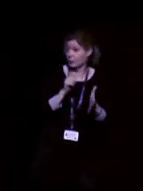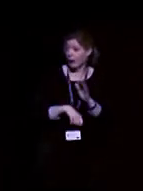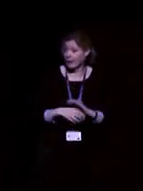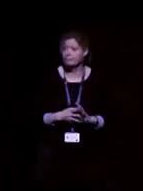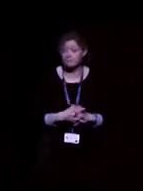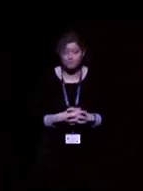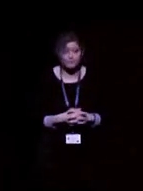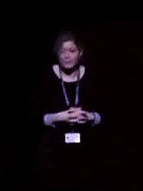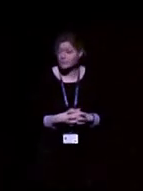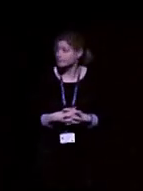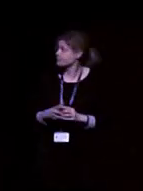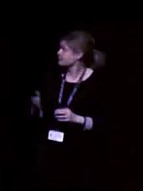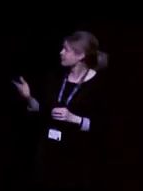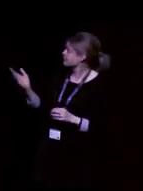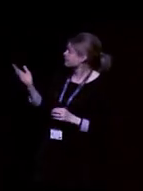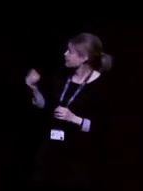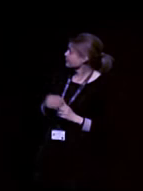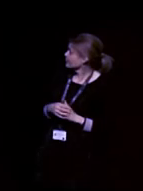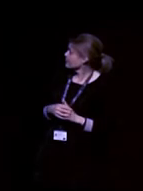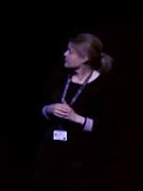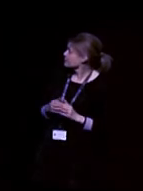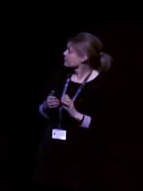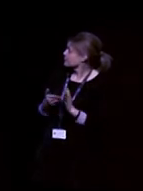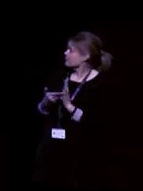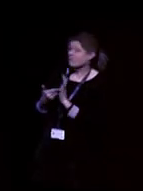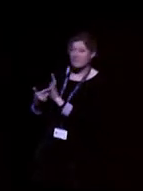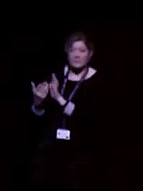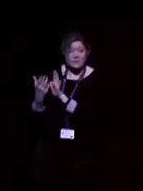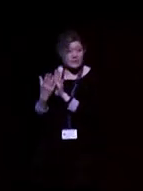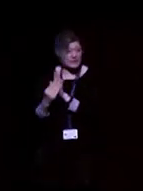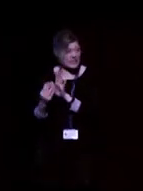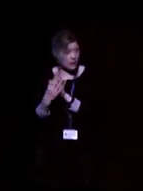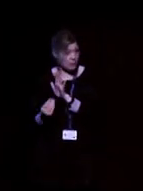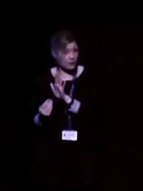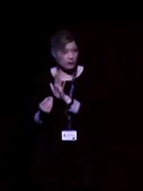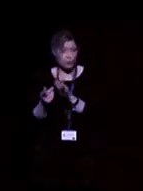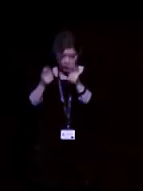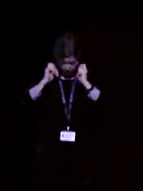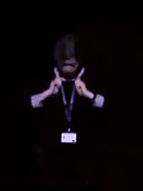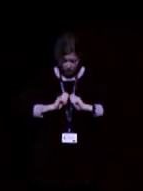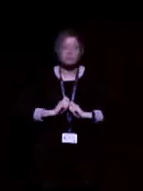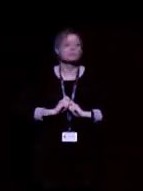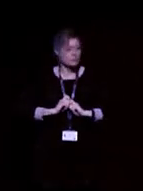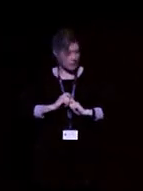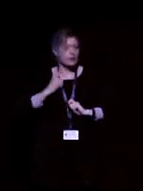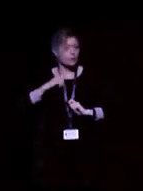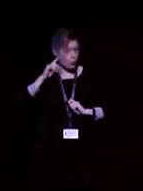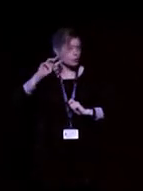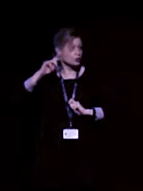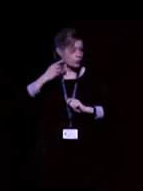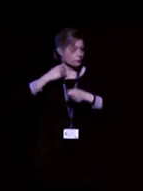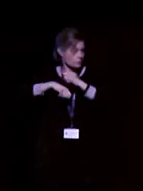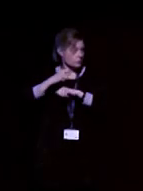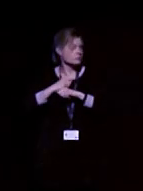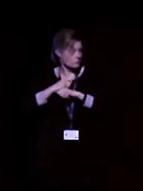And on the screen over there, I've just put an example of the devices you have to put around your neck if you do have an NHS